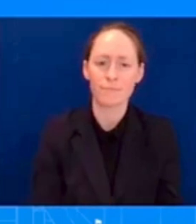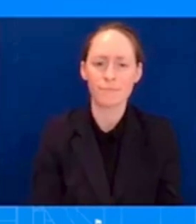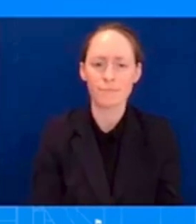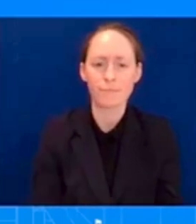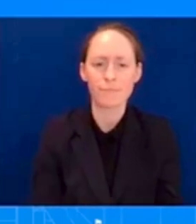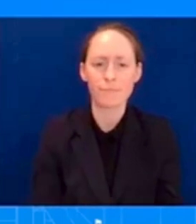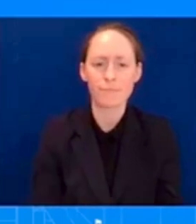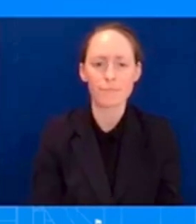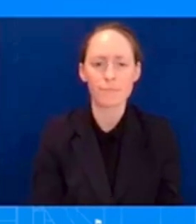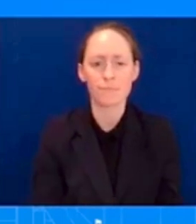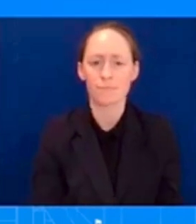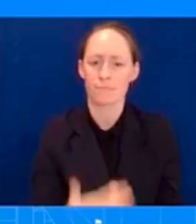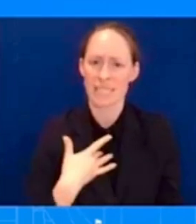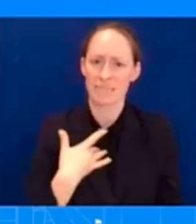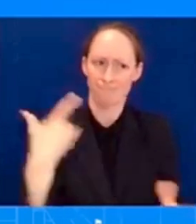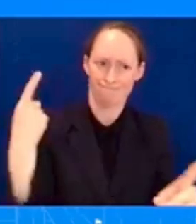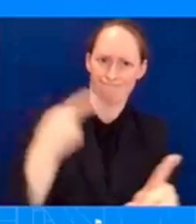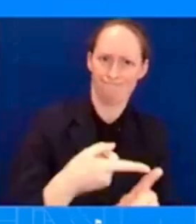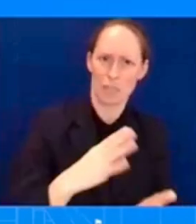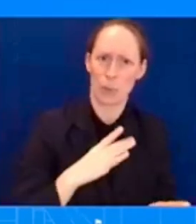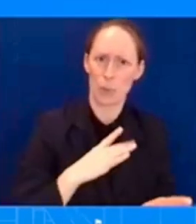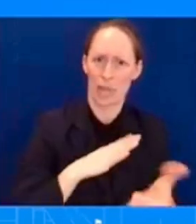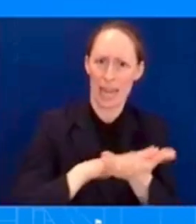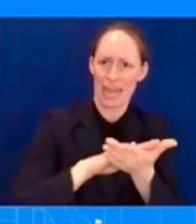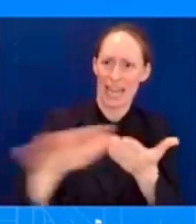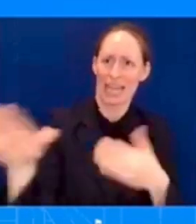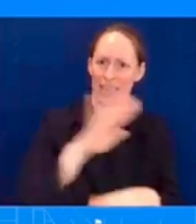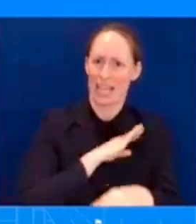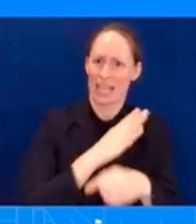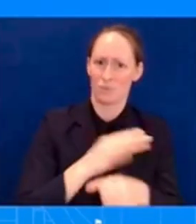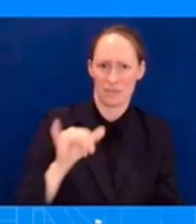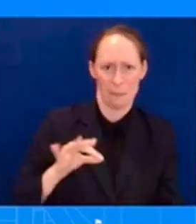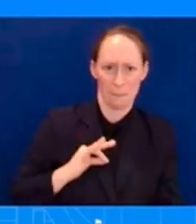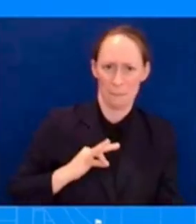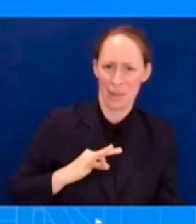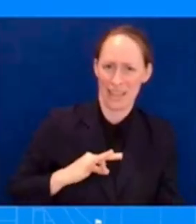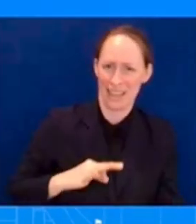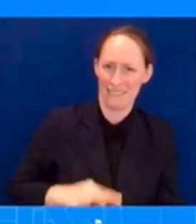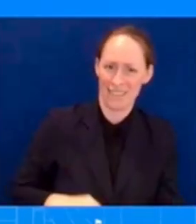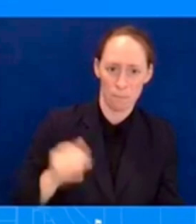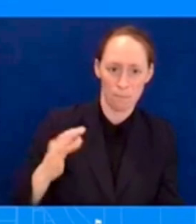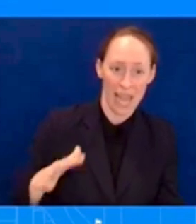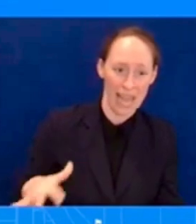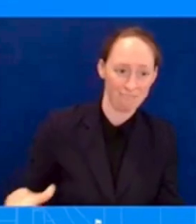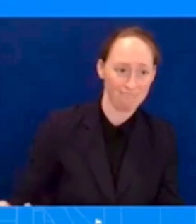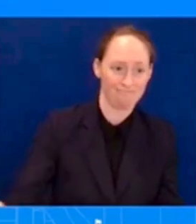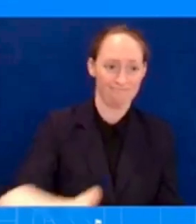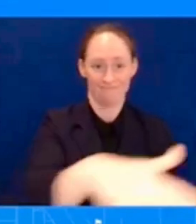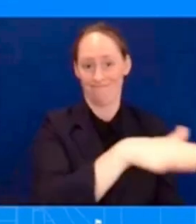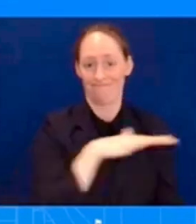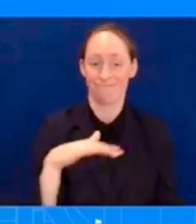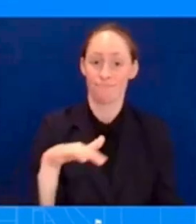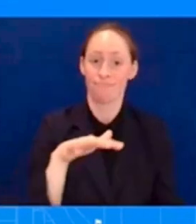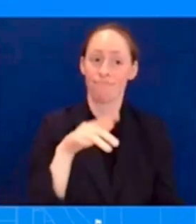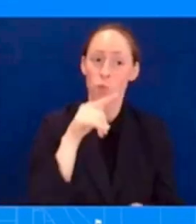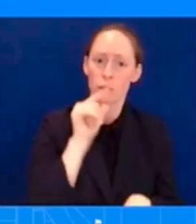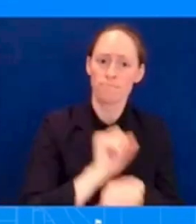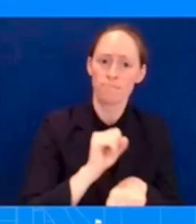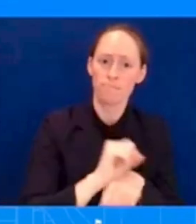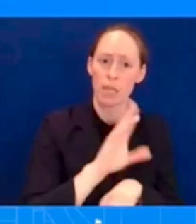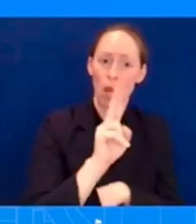-win opportunity for auto companies and also union workers. That is what is stated in his, certainly in the statement that you